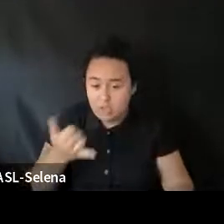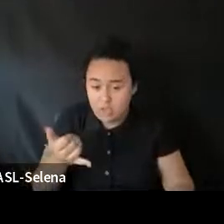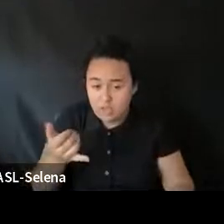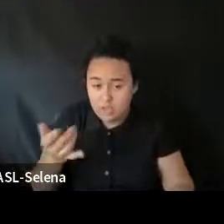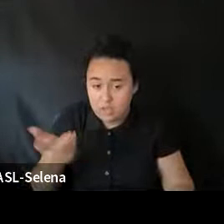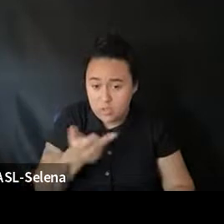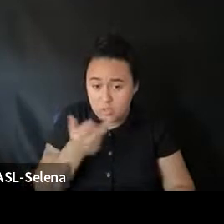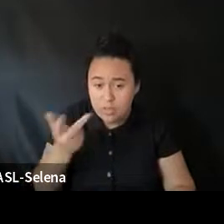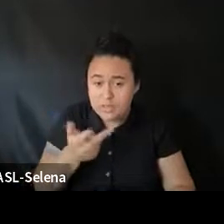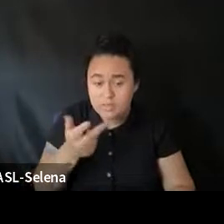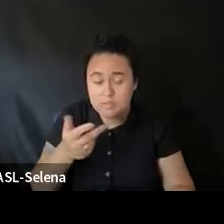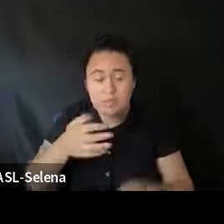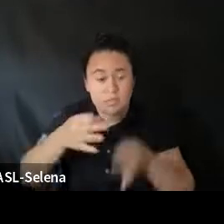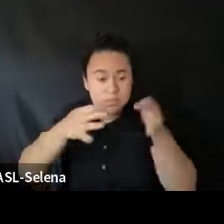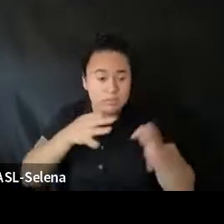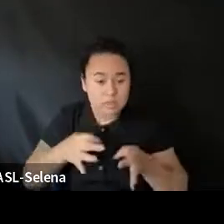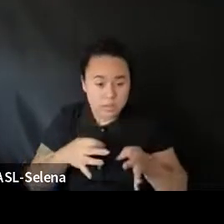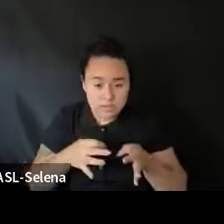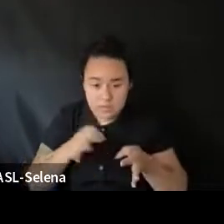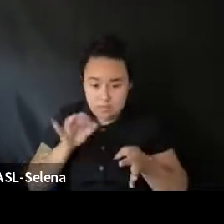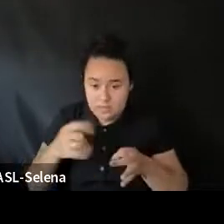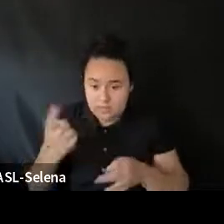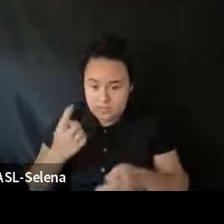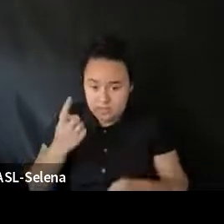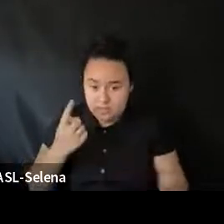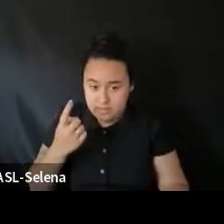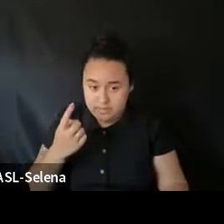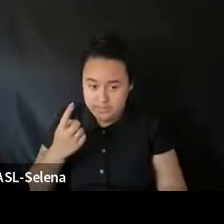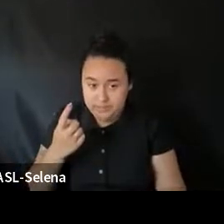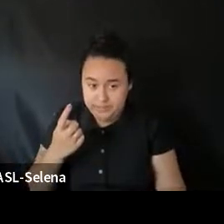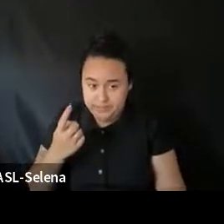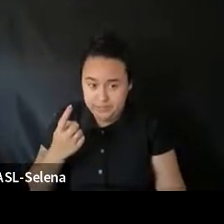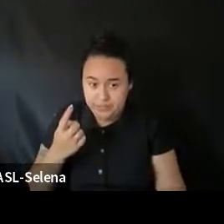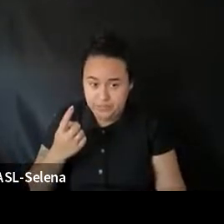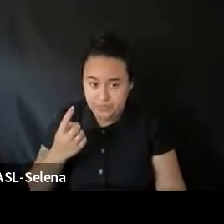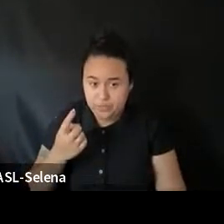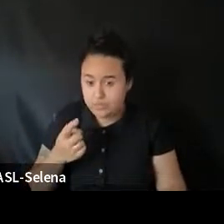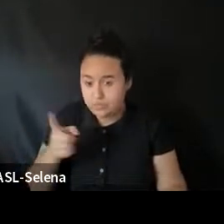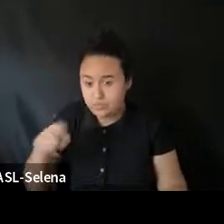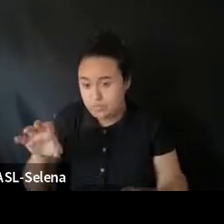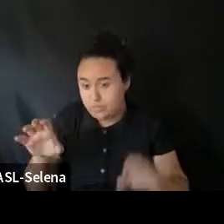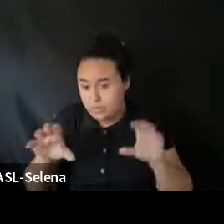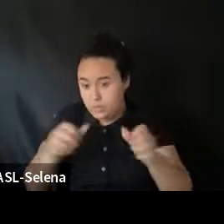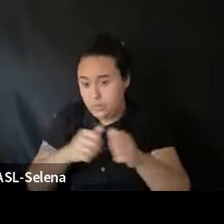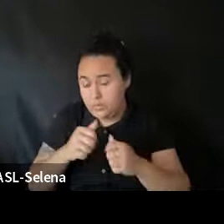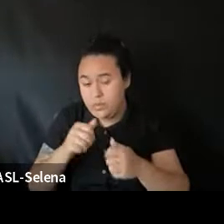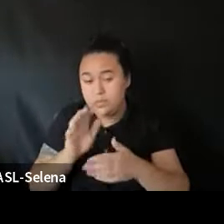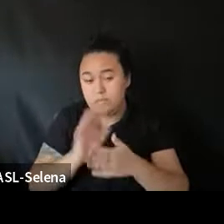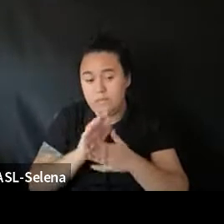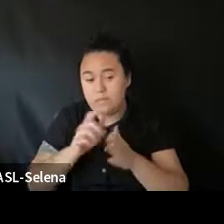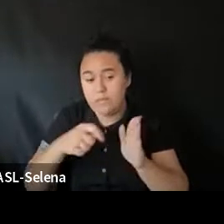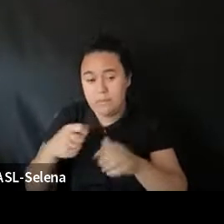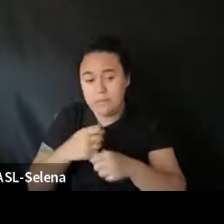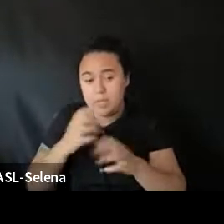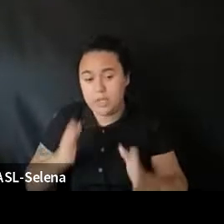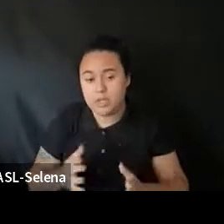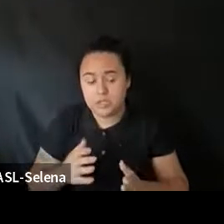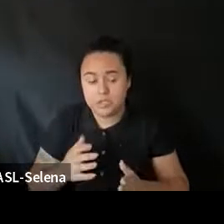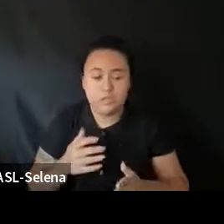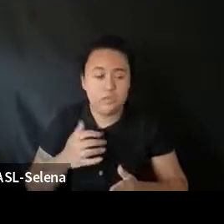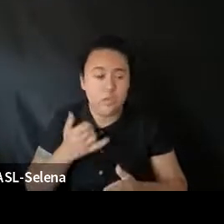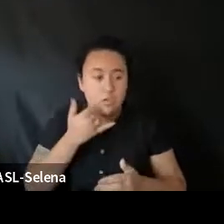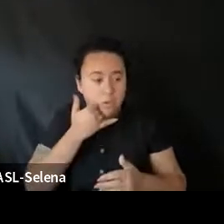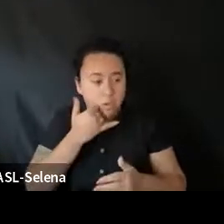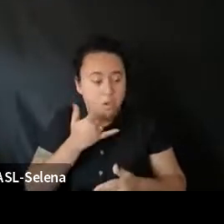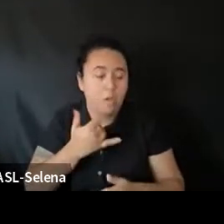and you can talk me through it? Is that something that you do with filmmakers? Like actually just like chat with them